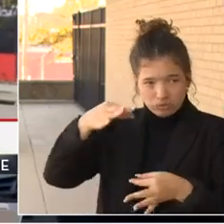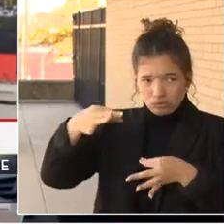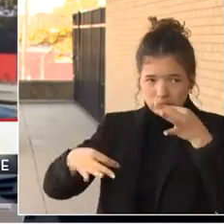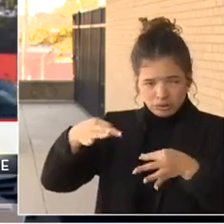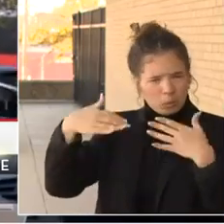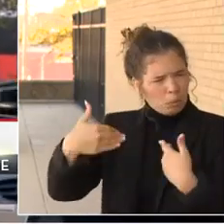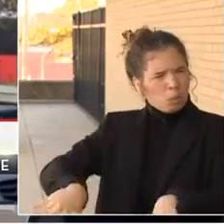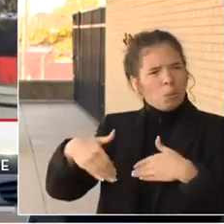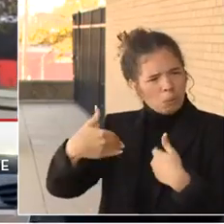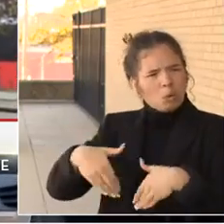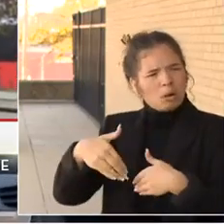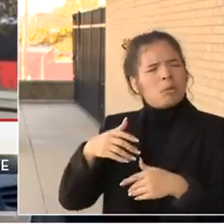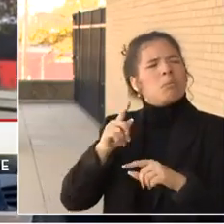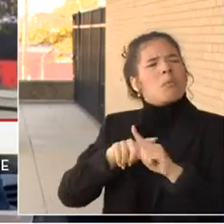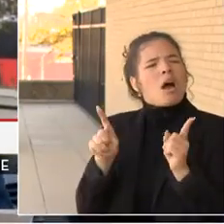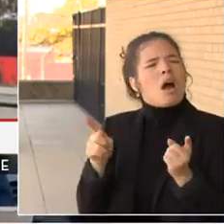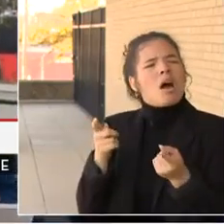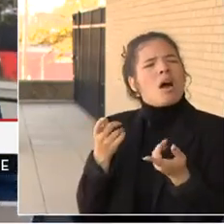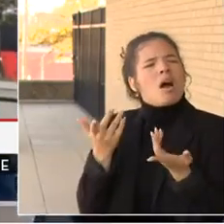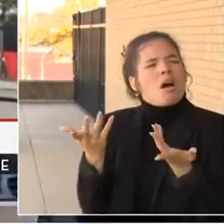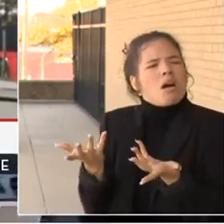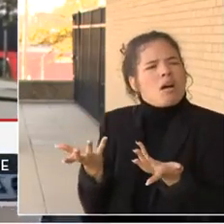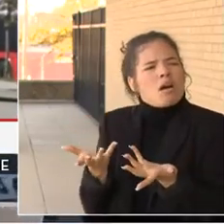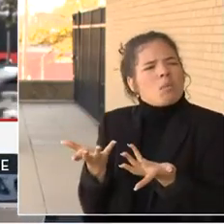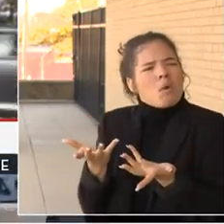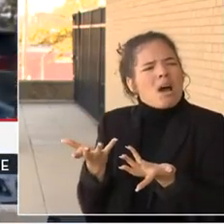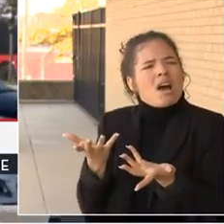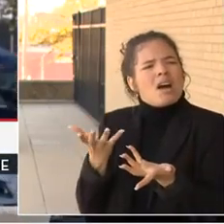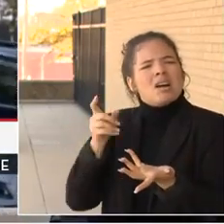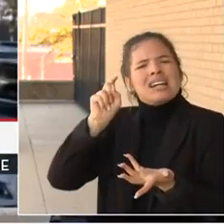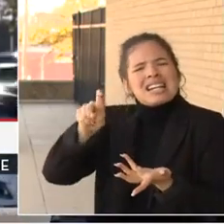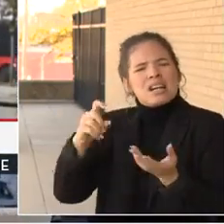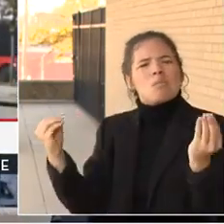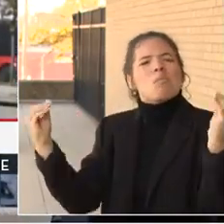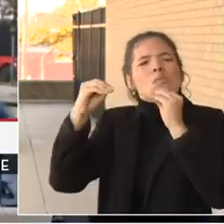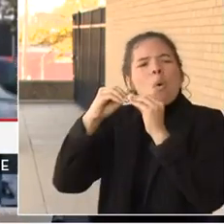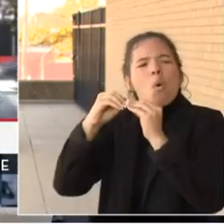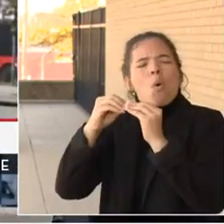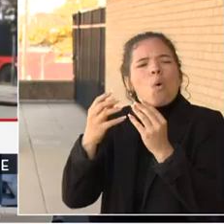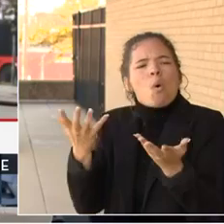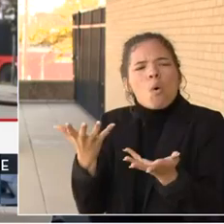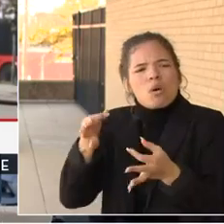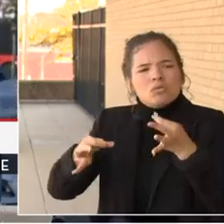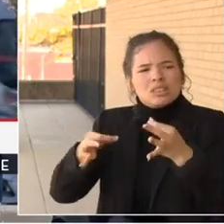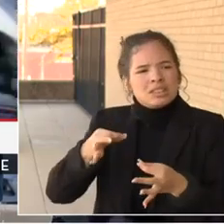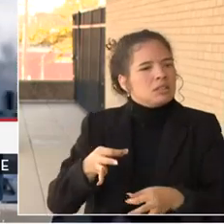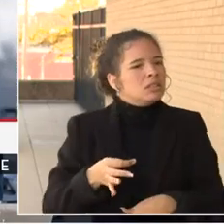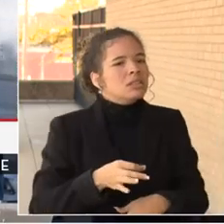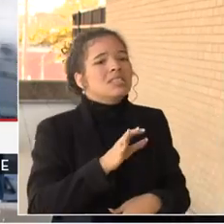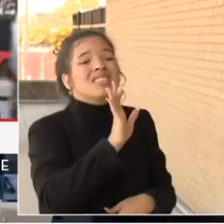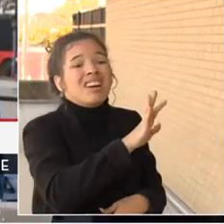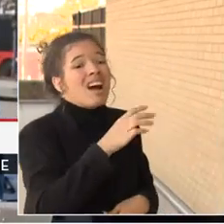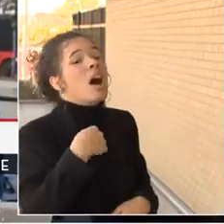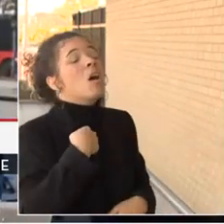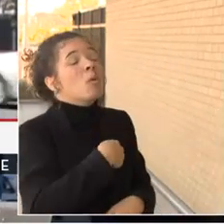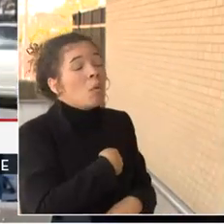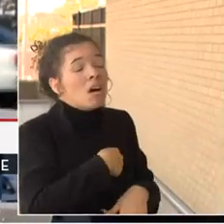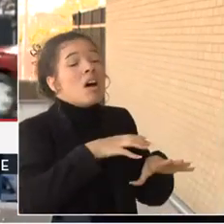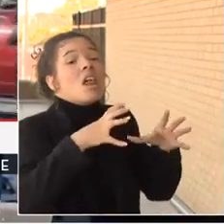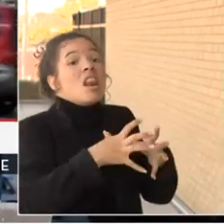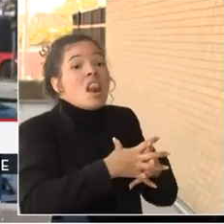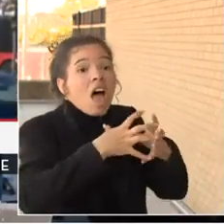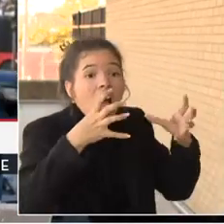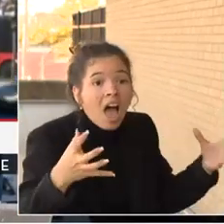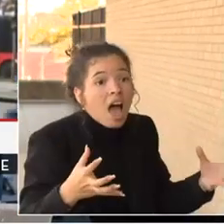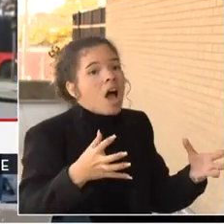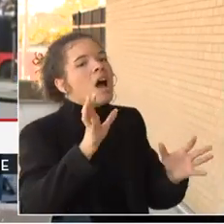more judges? We've done a lot, Sam, in terms of, I can't recount the number of conversations or meetings